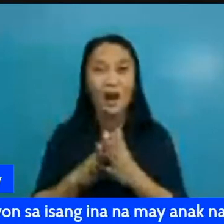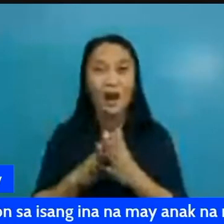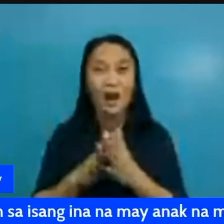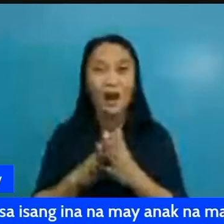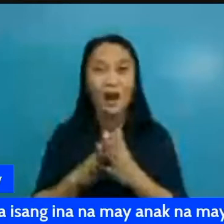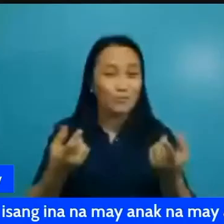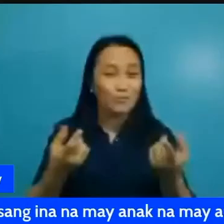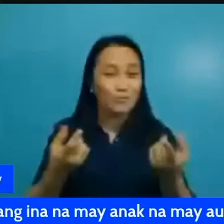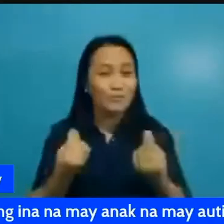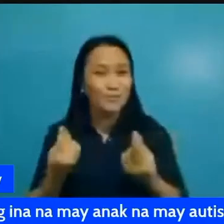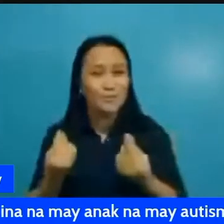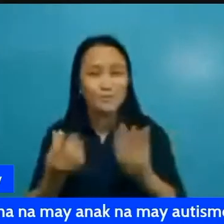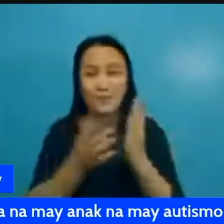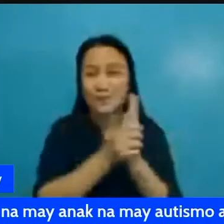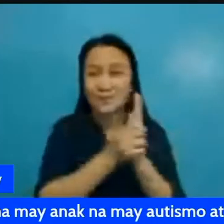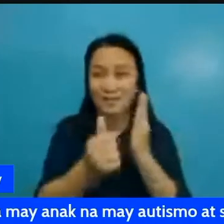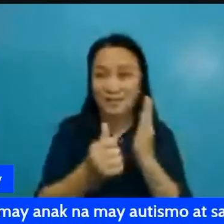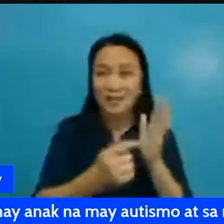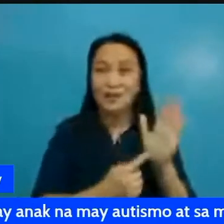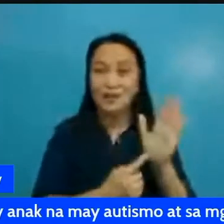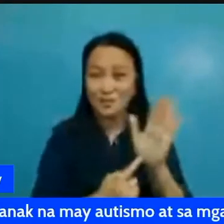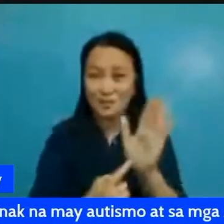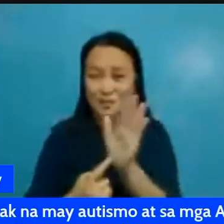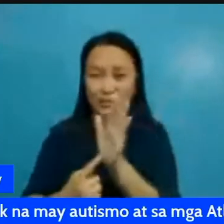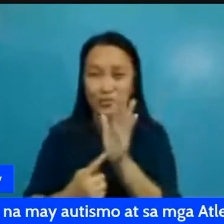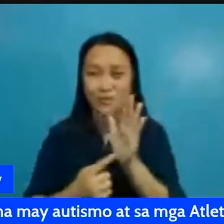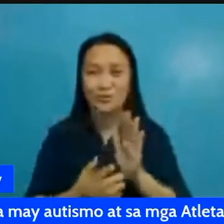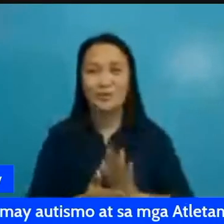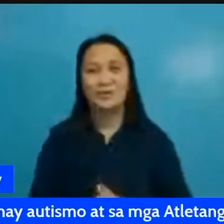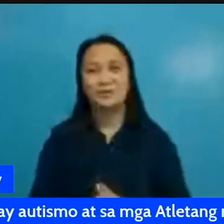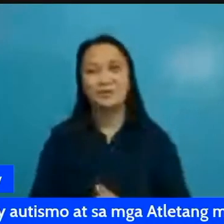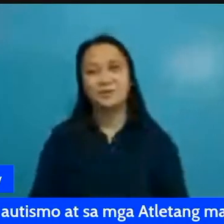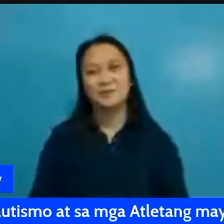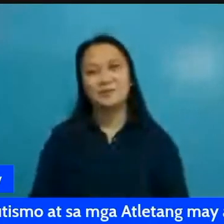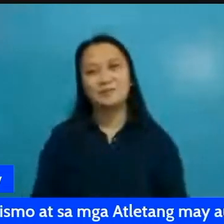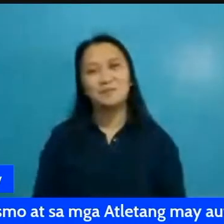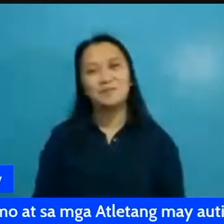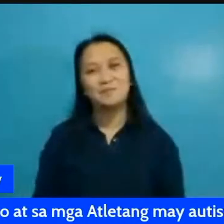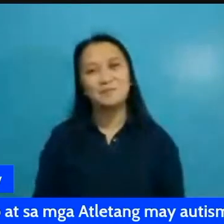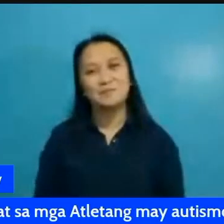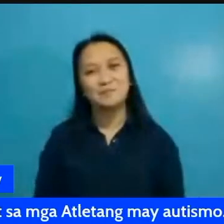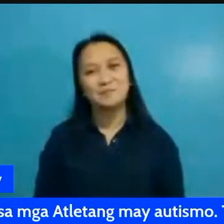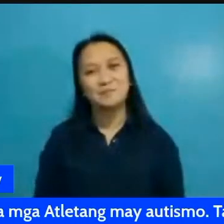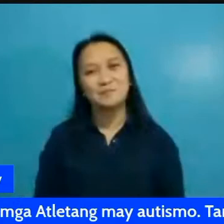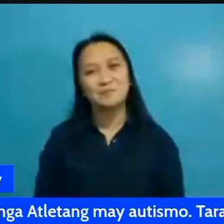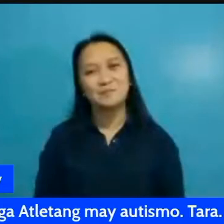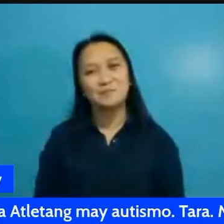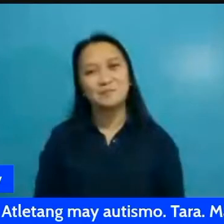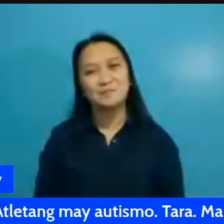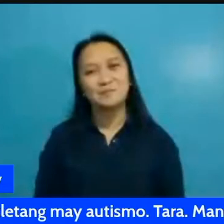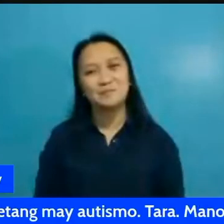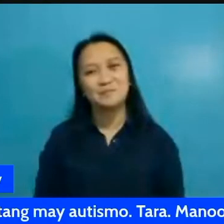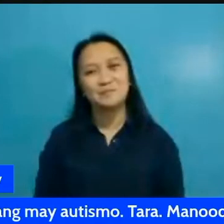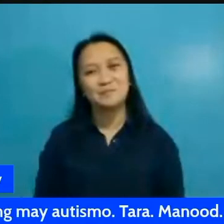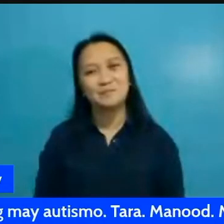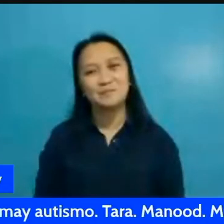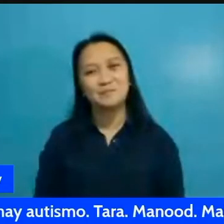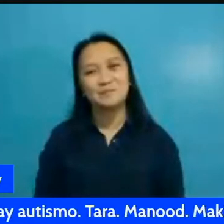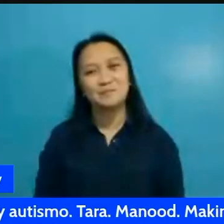talents and how did they how did they blend with the society